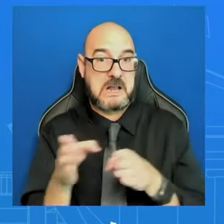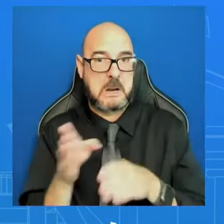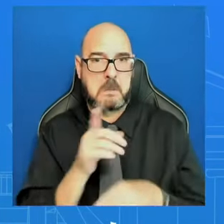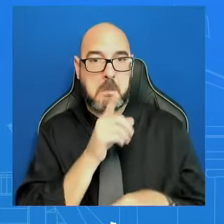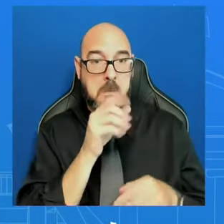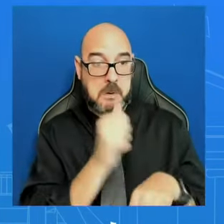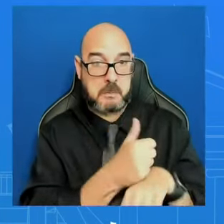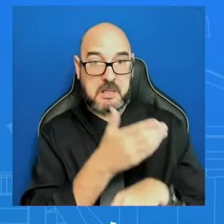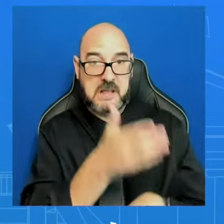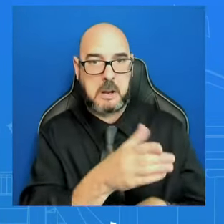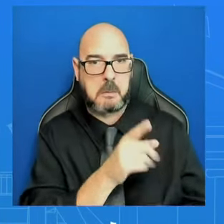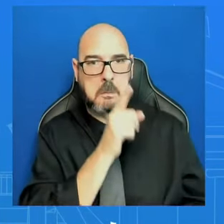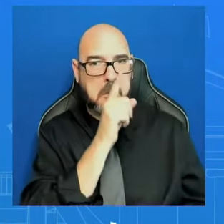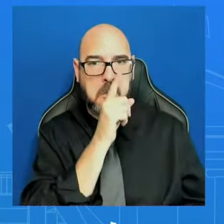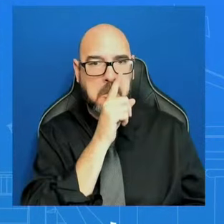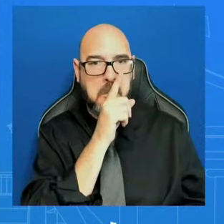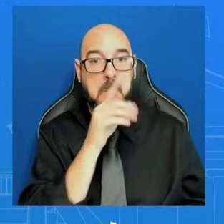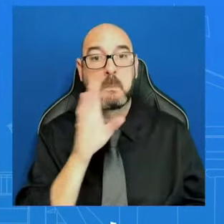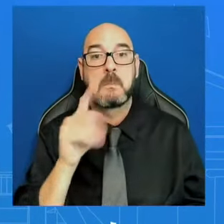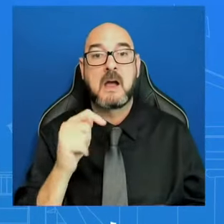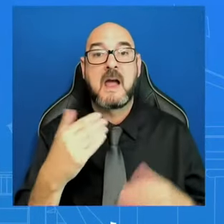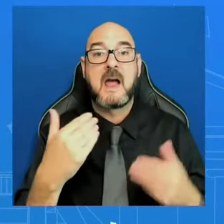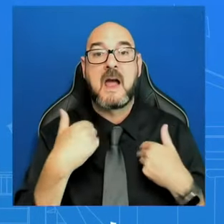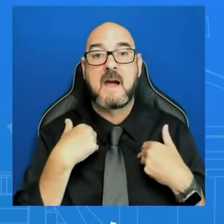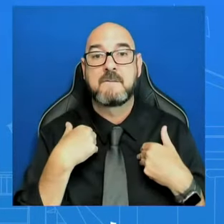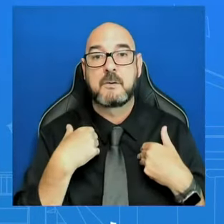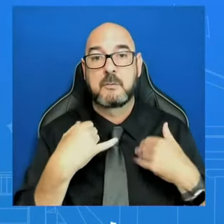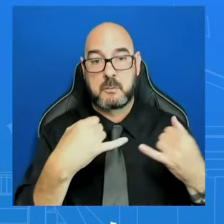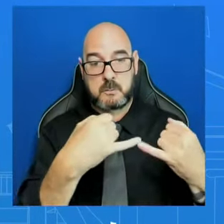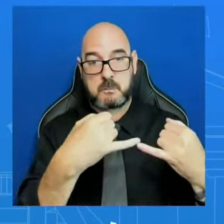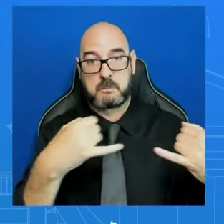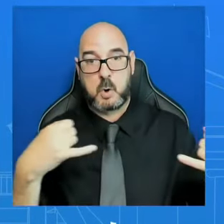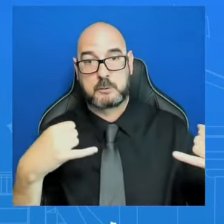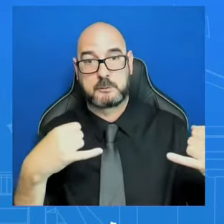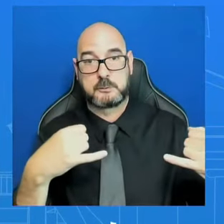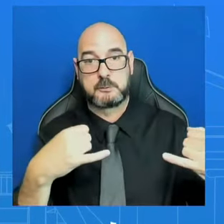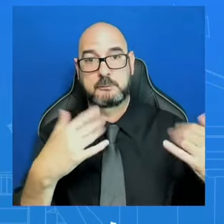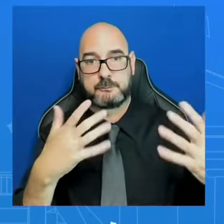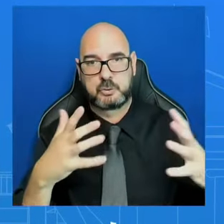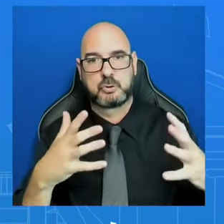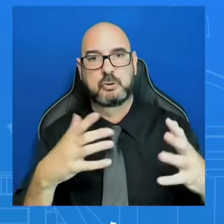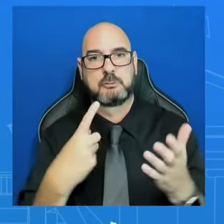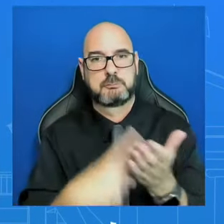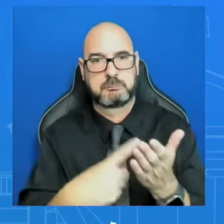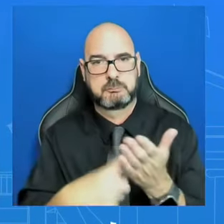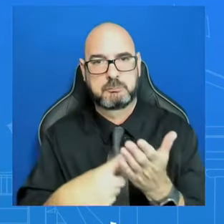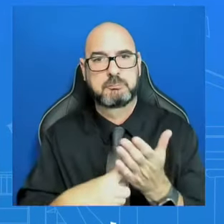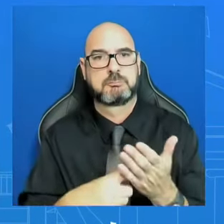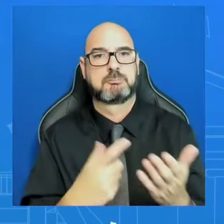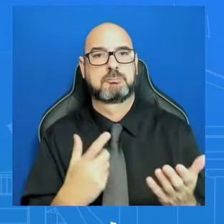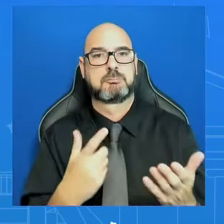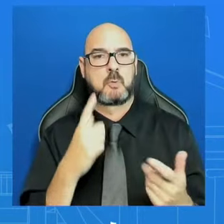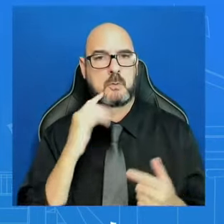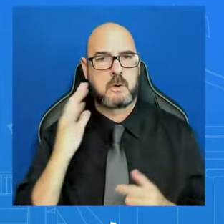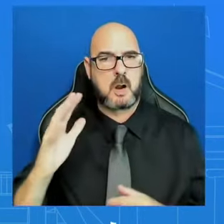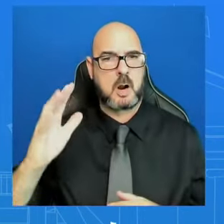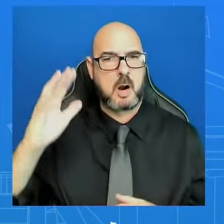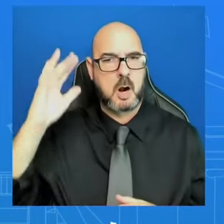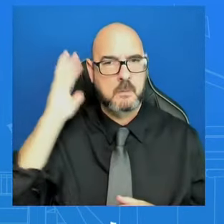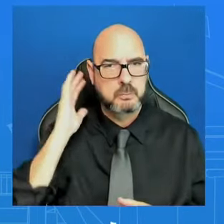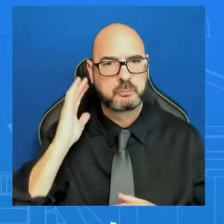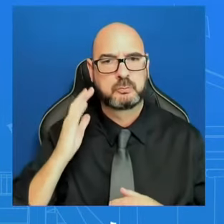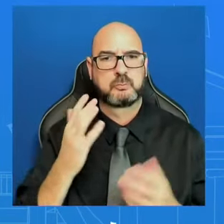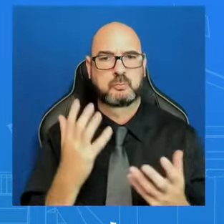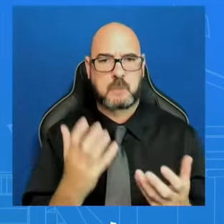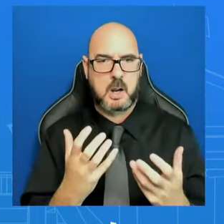Guyana and Venezuela, and we want both sides to respect that ruling and to do it peacefully. Thank you. You said we